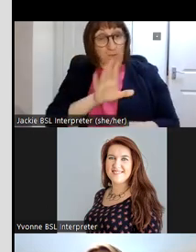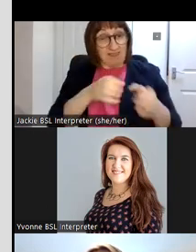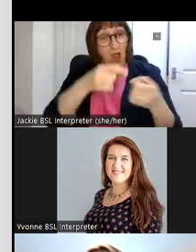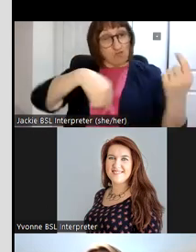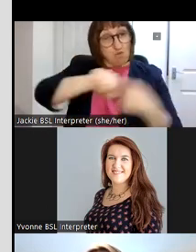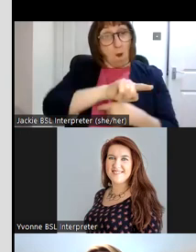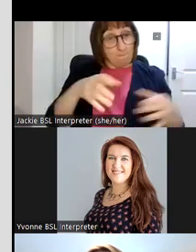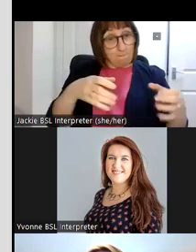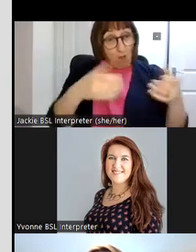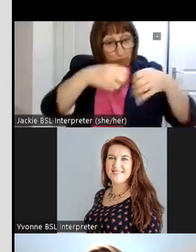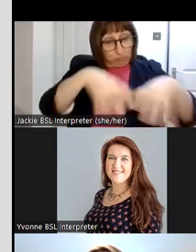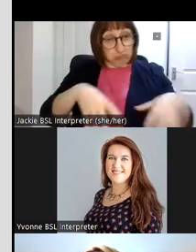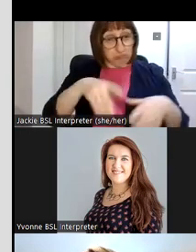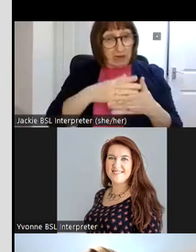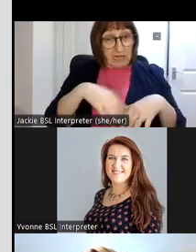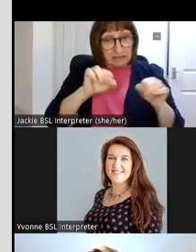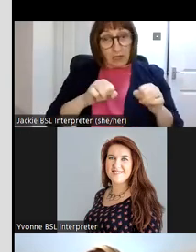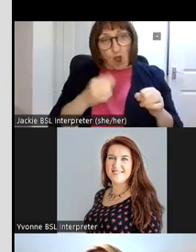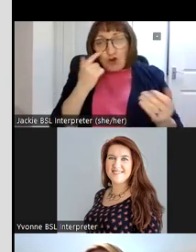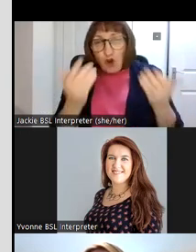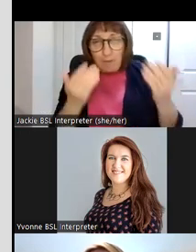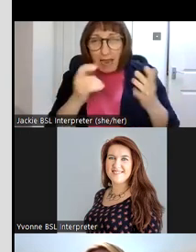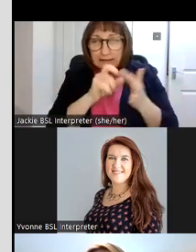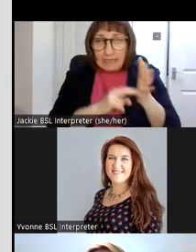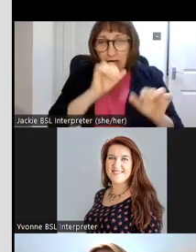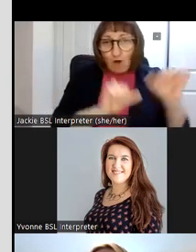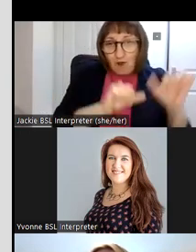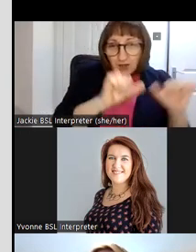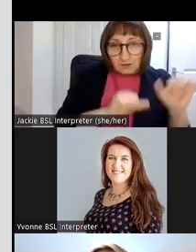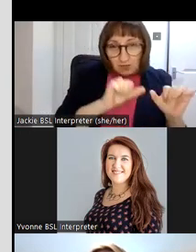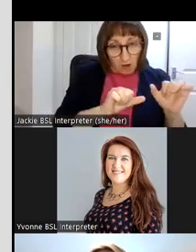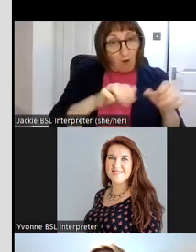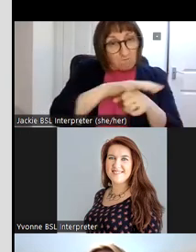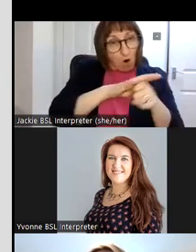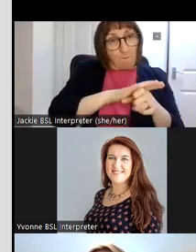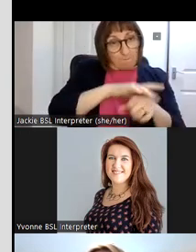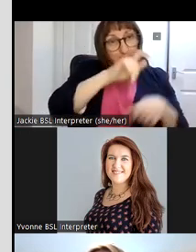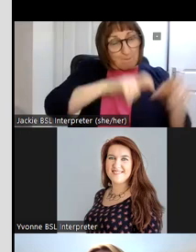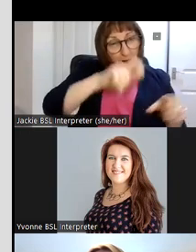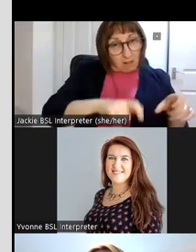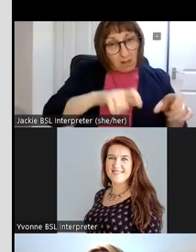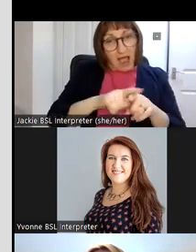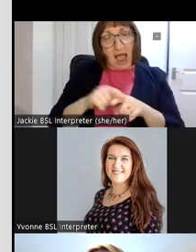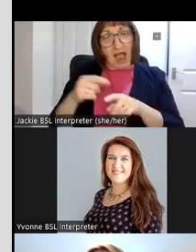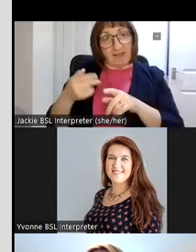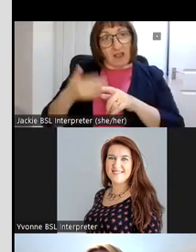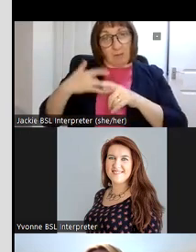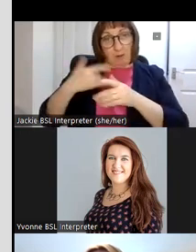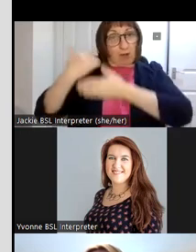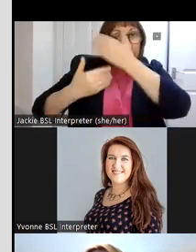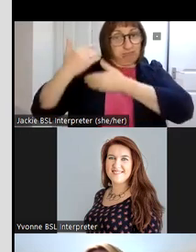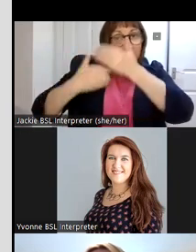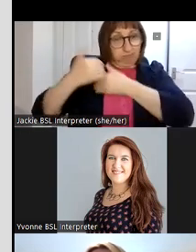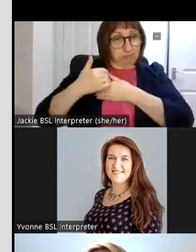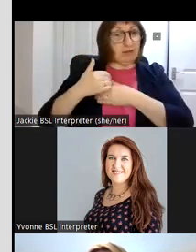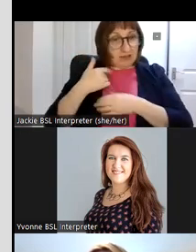been to facilitate the comparison of the dna results from my colon people and the descendants with the descendants of